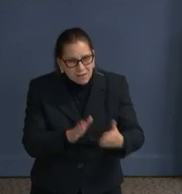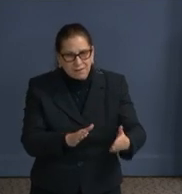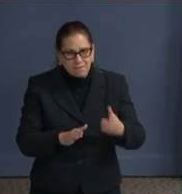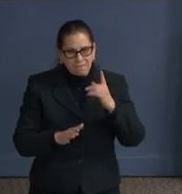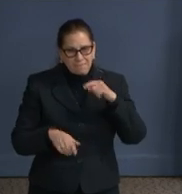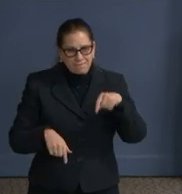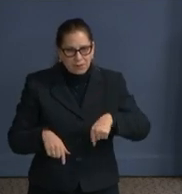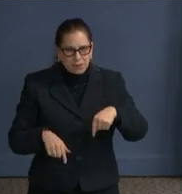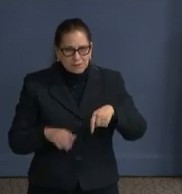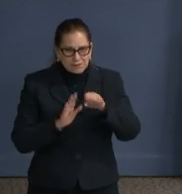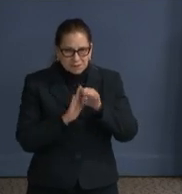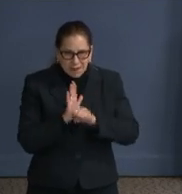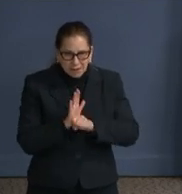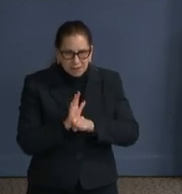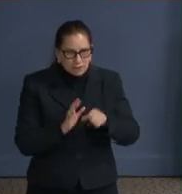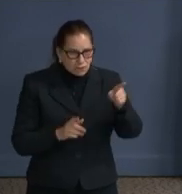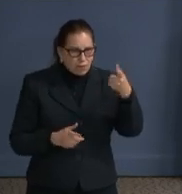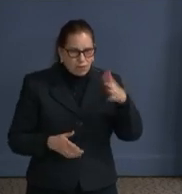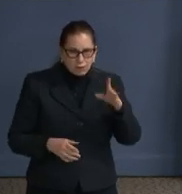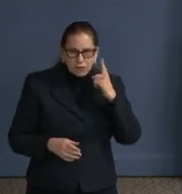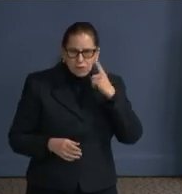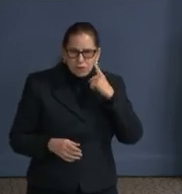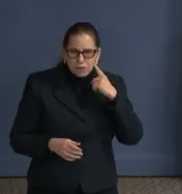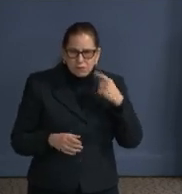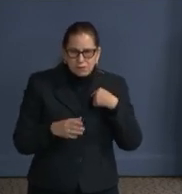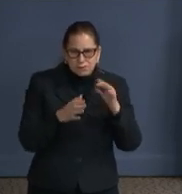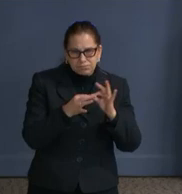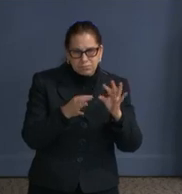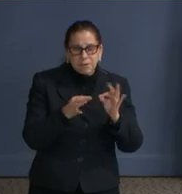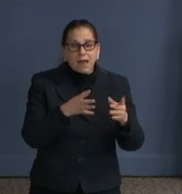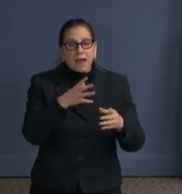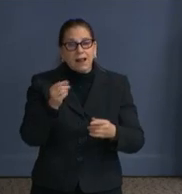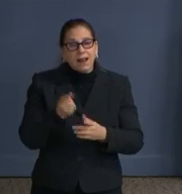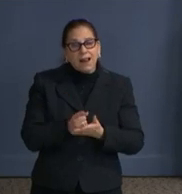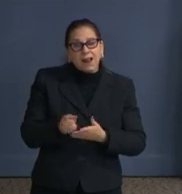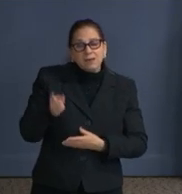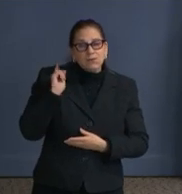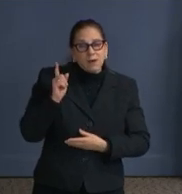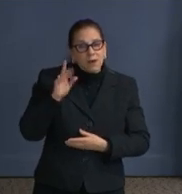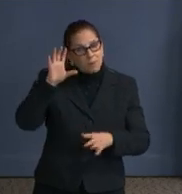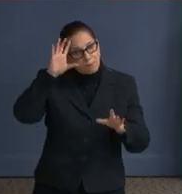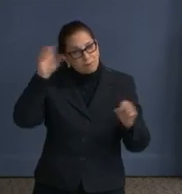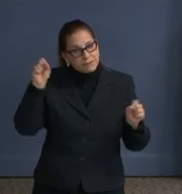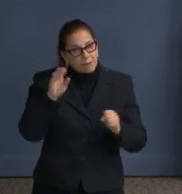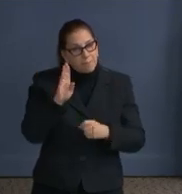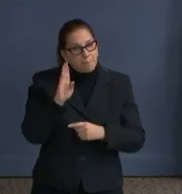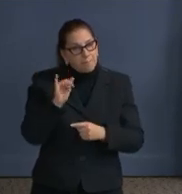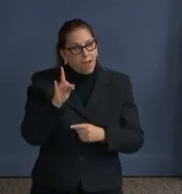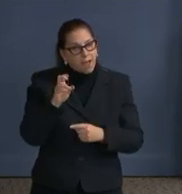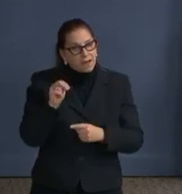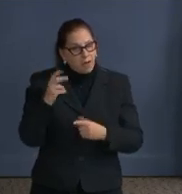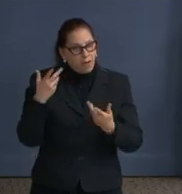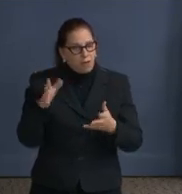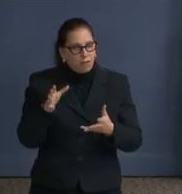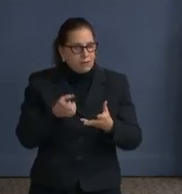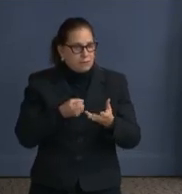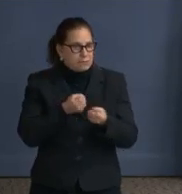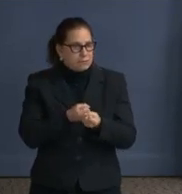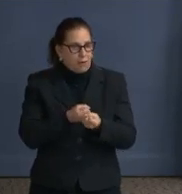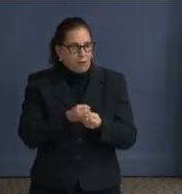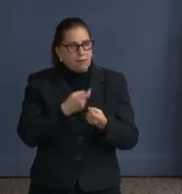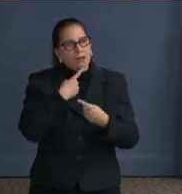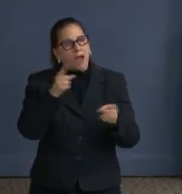also in the last week that President Biden affirmed his support for for DC statehood.